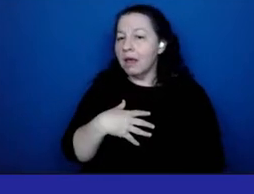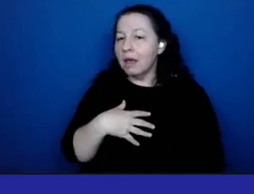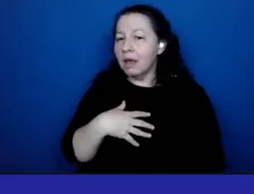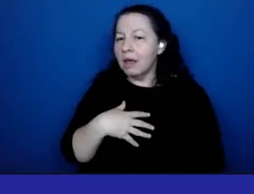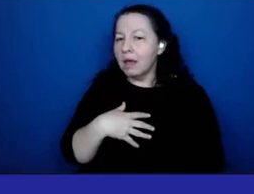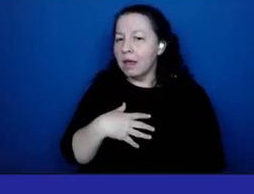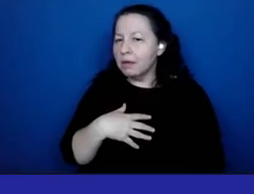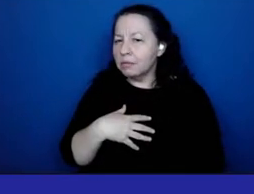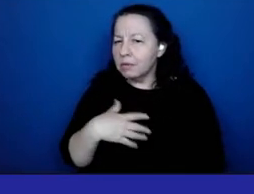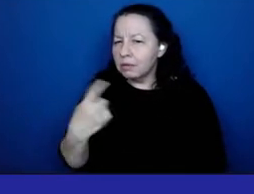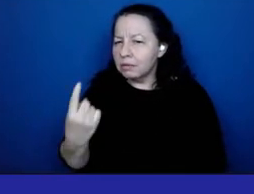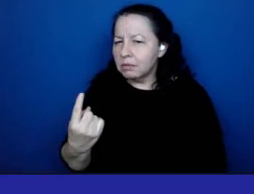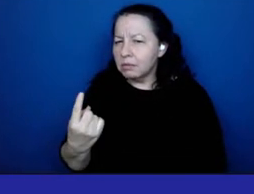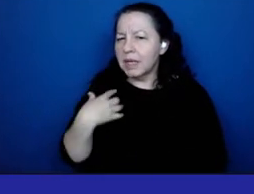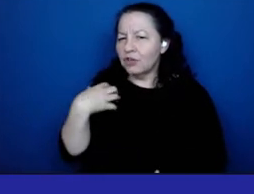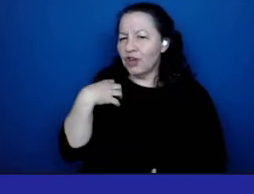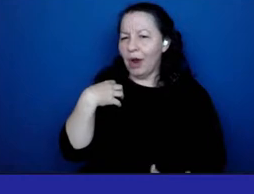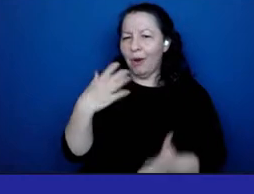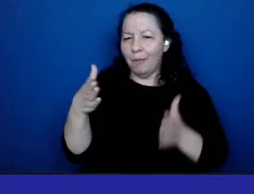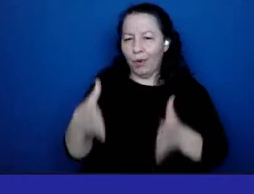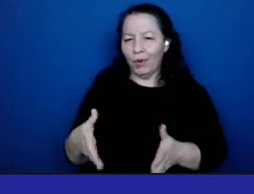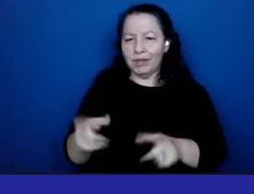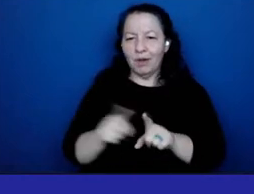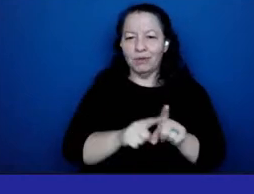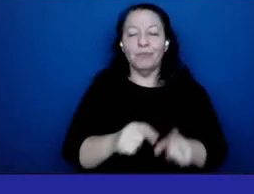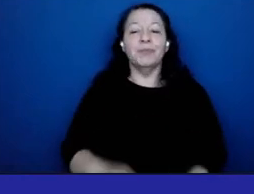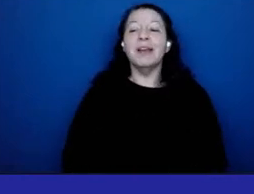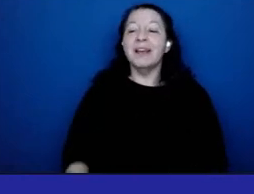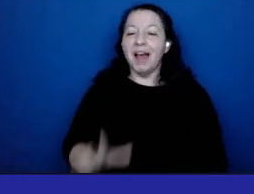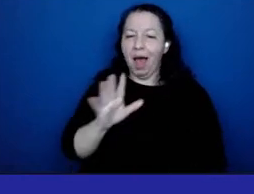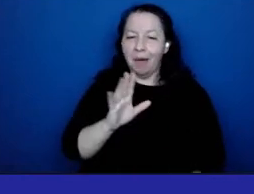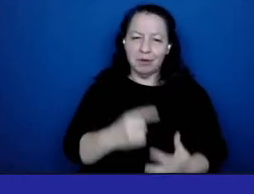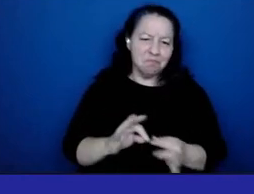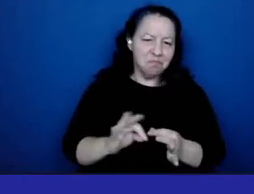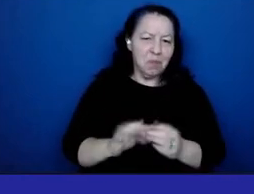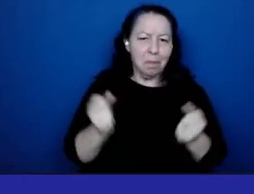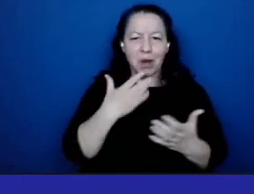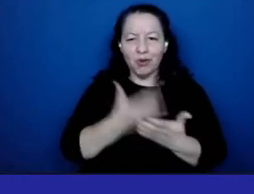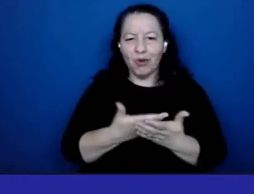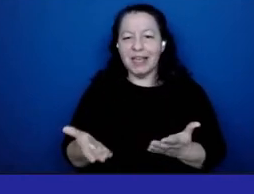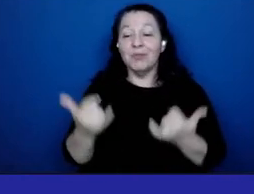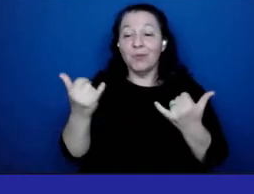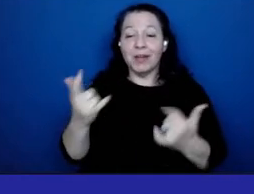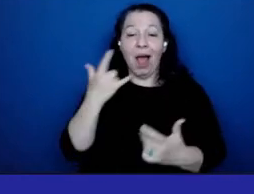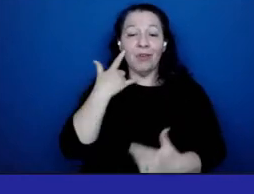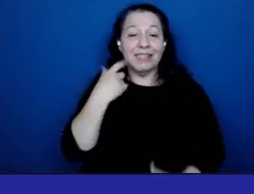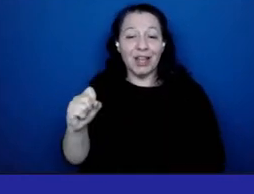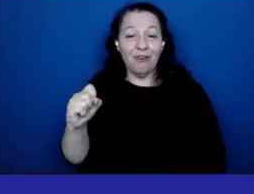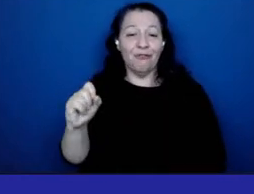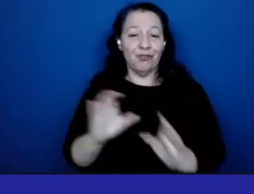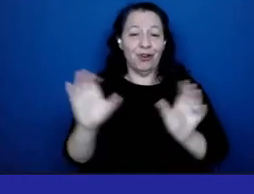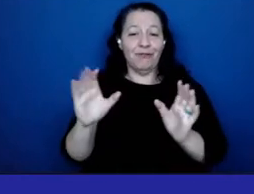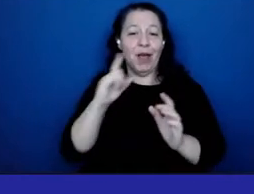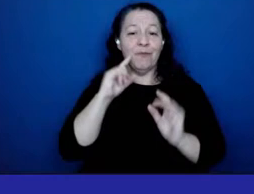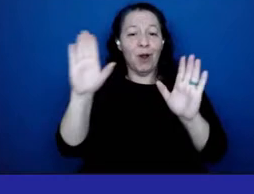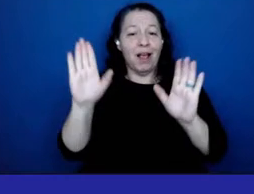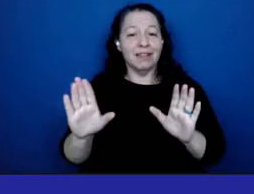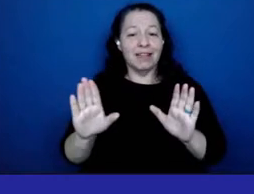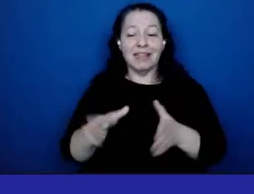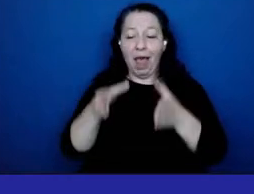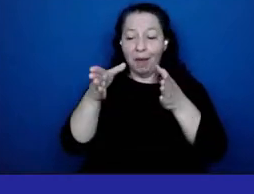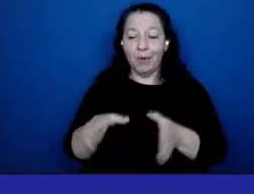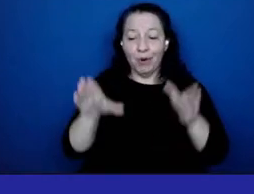very good things about our hospital nyc hospital elmhurst is now silver certified in excellence in person-centered care